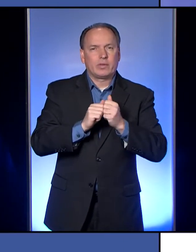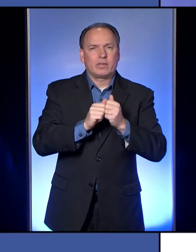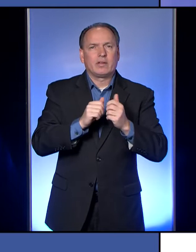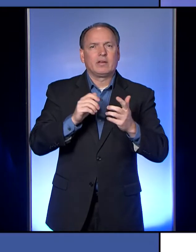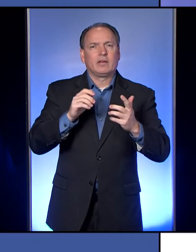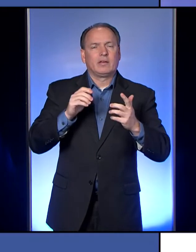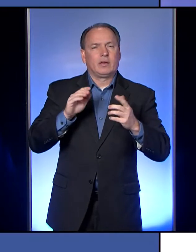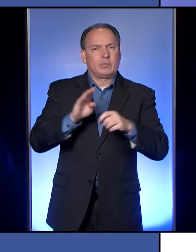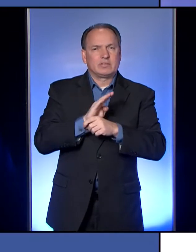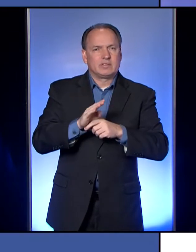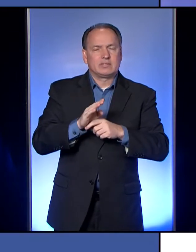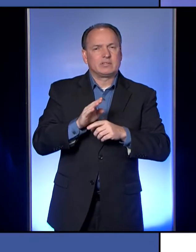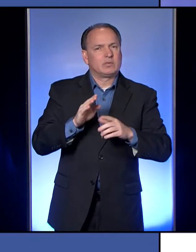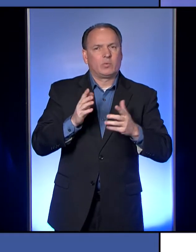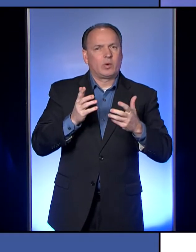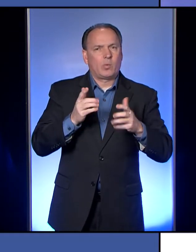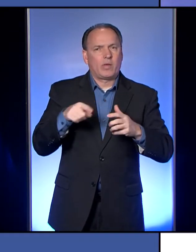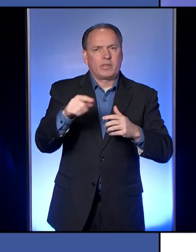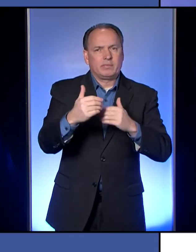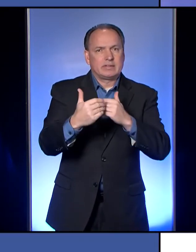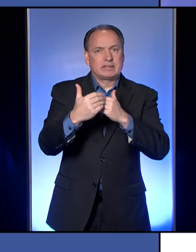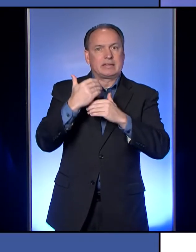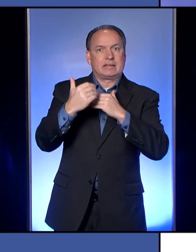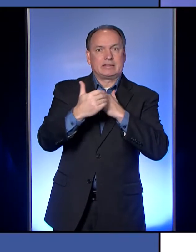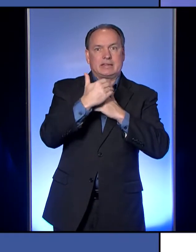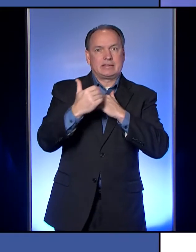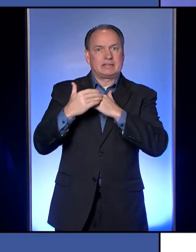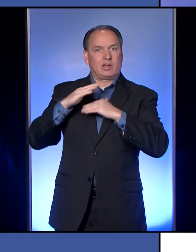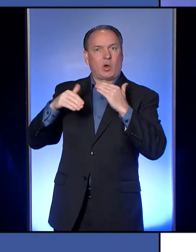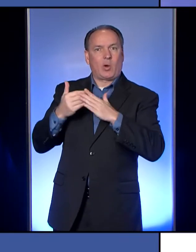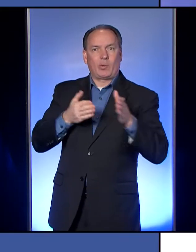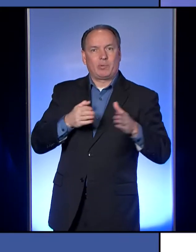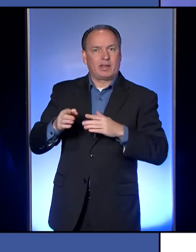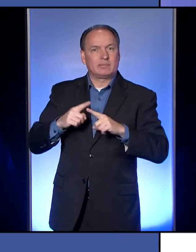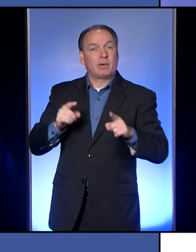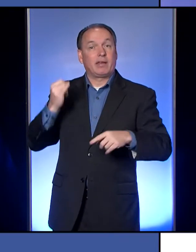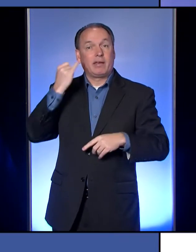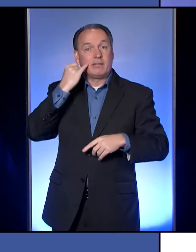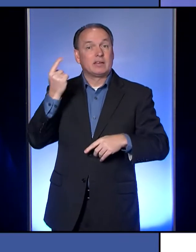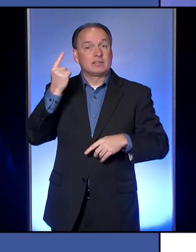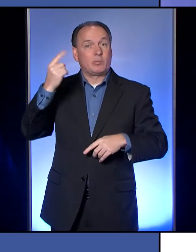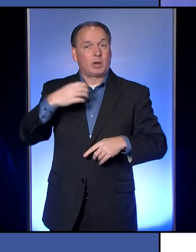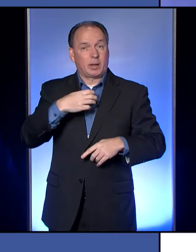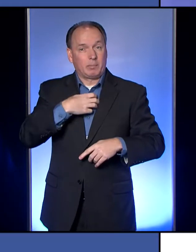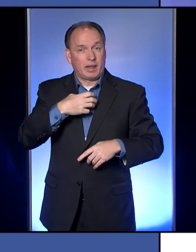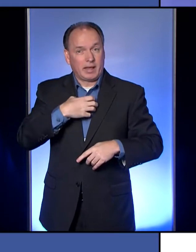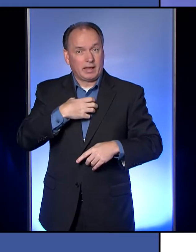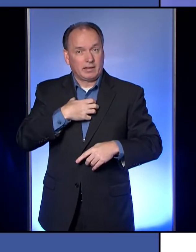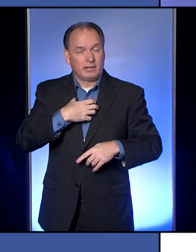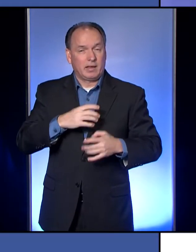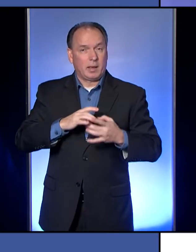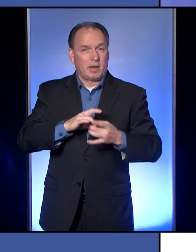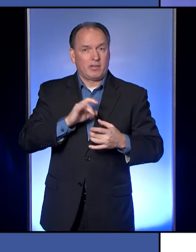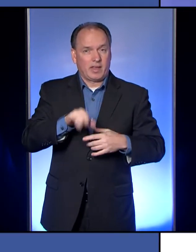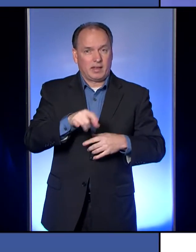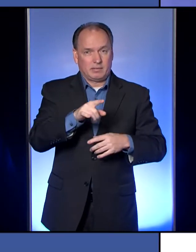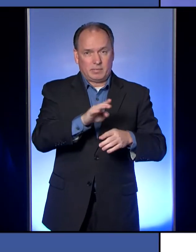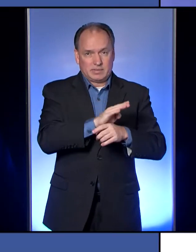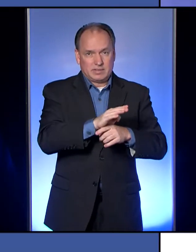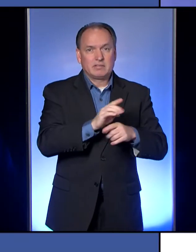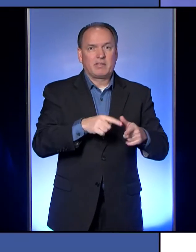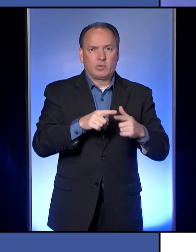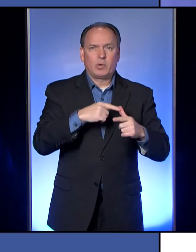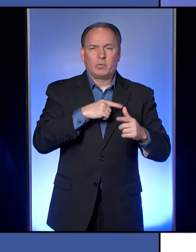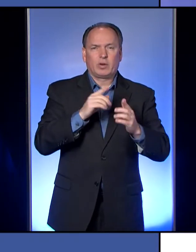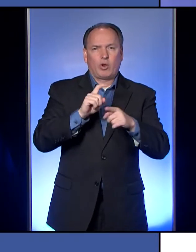sending the plans into us, but if we were to get a complaint, we would call that business. We would find out what their plan is